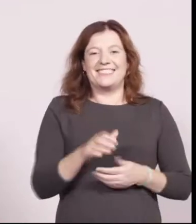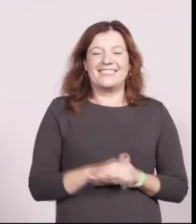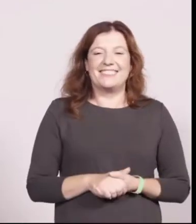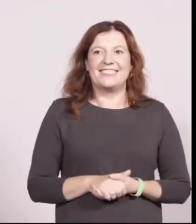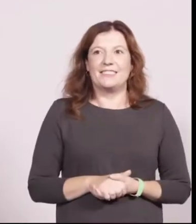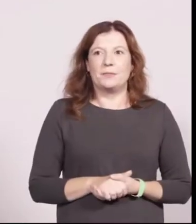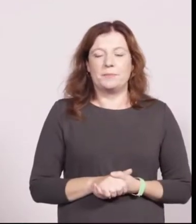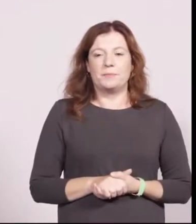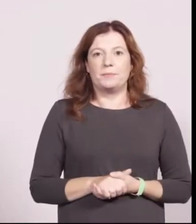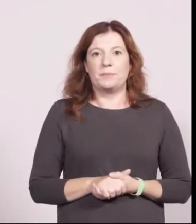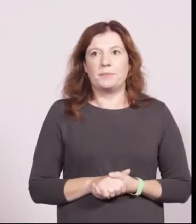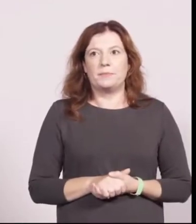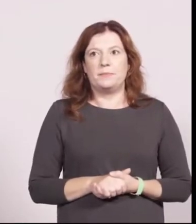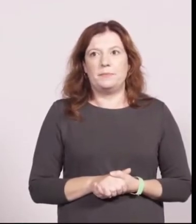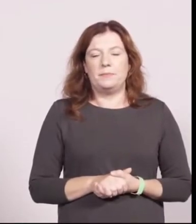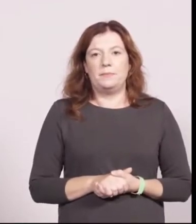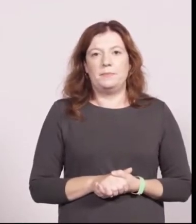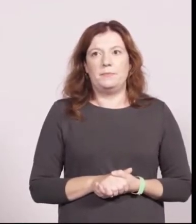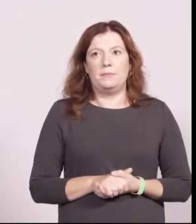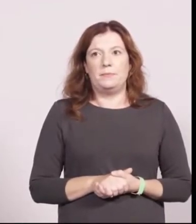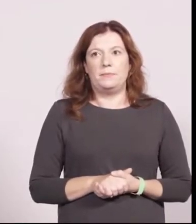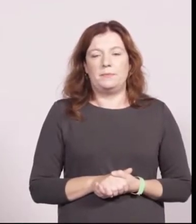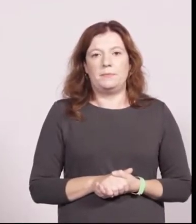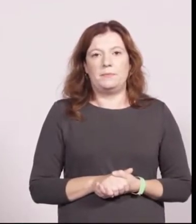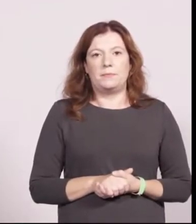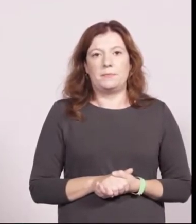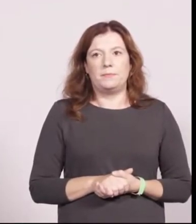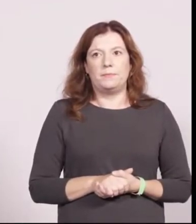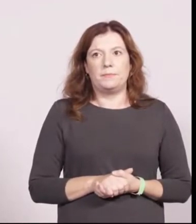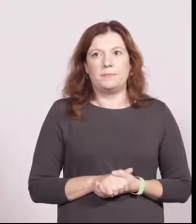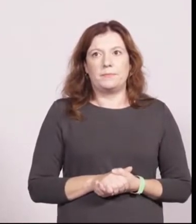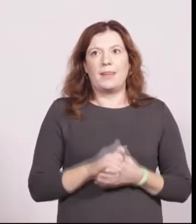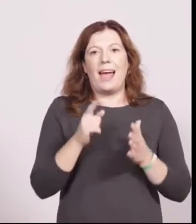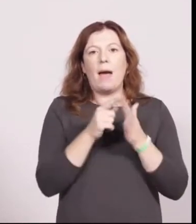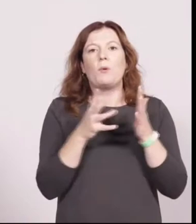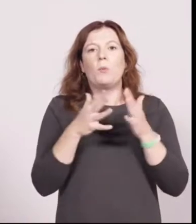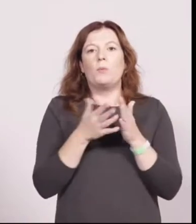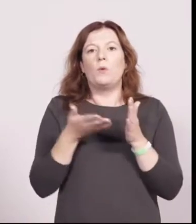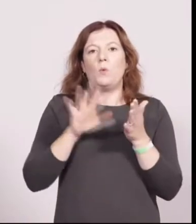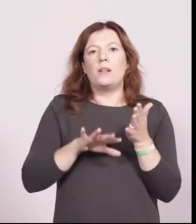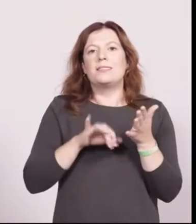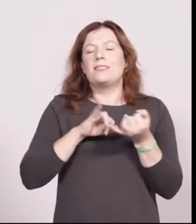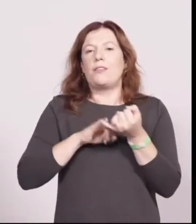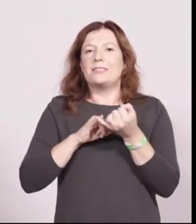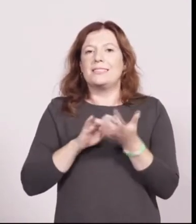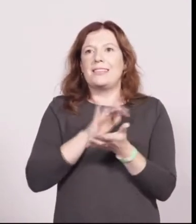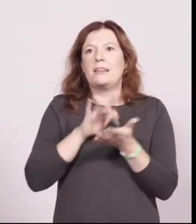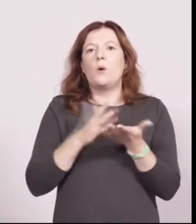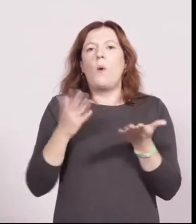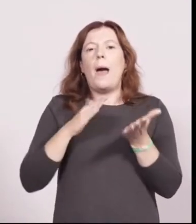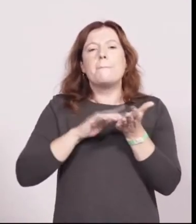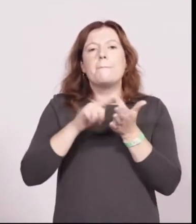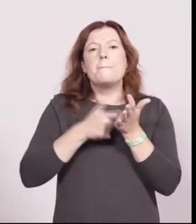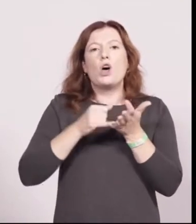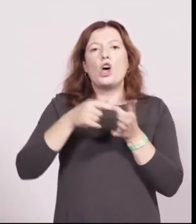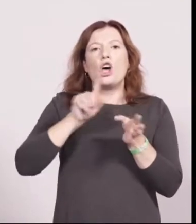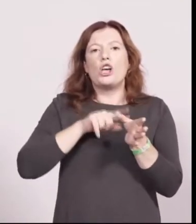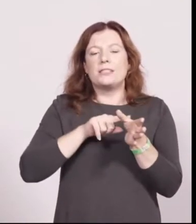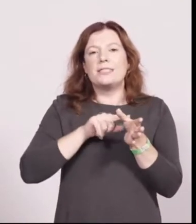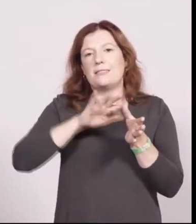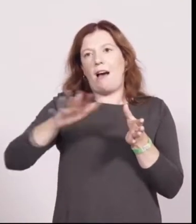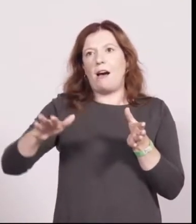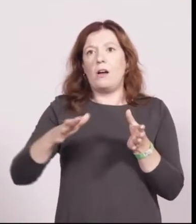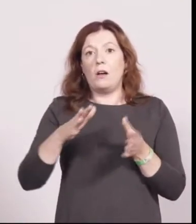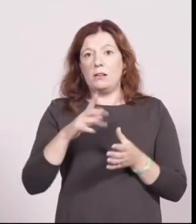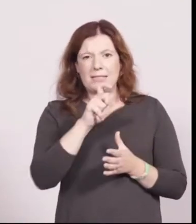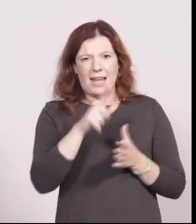thank you after you we'll go back to Harry thank you yeah Emma Whitby from Sefton Central in Merseyside I'd like to know why the